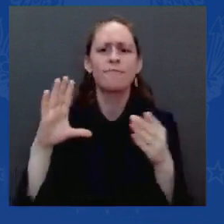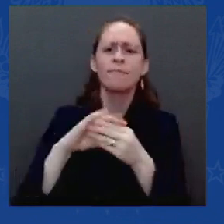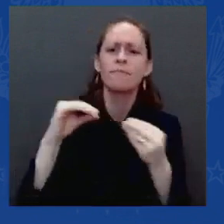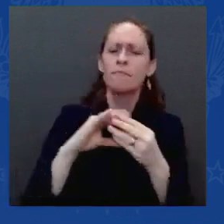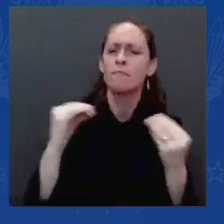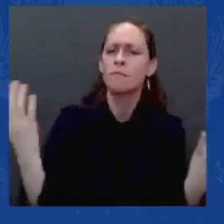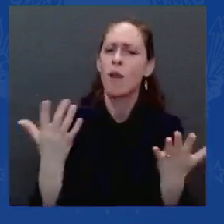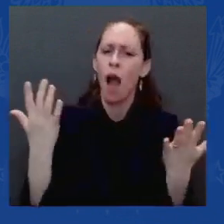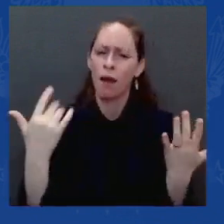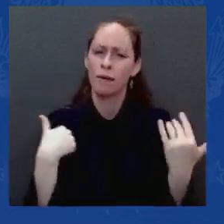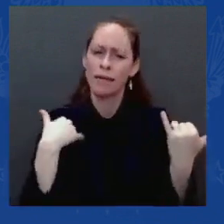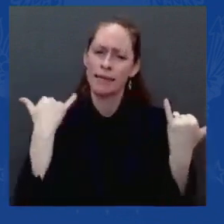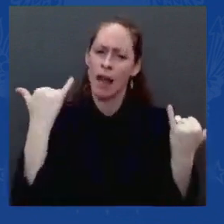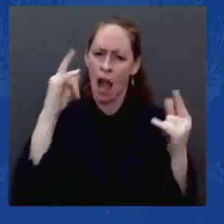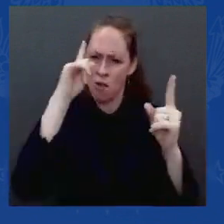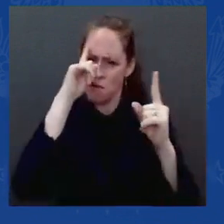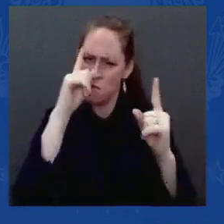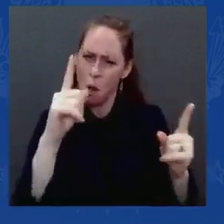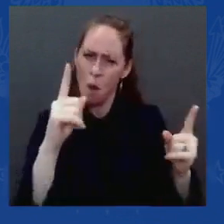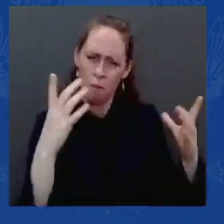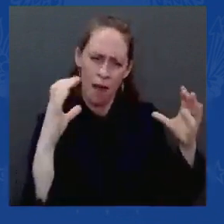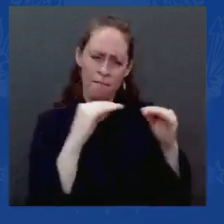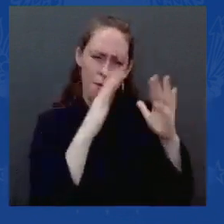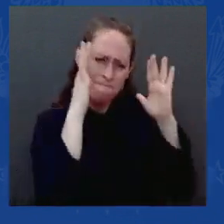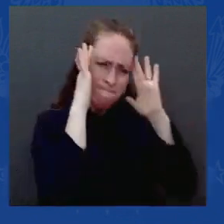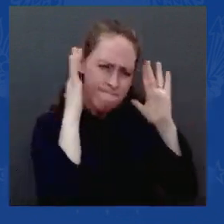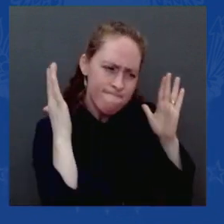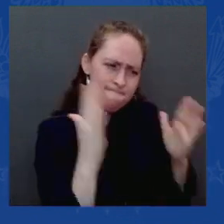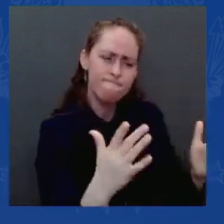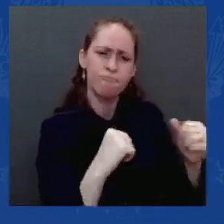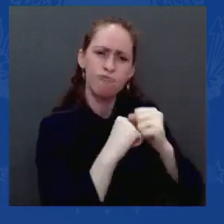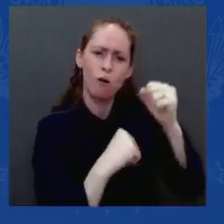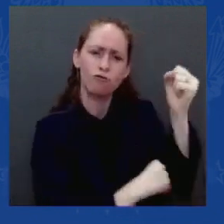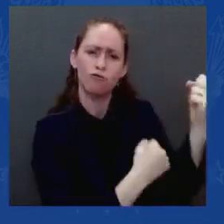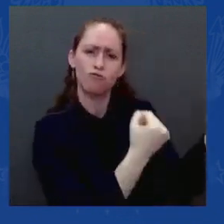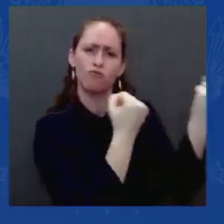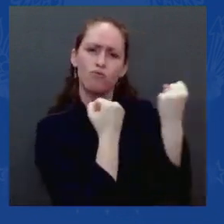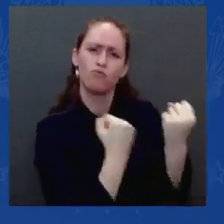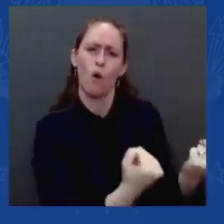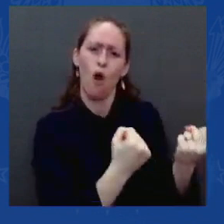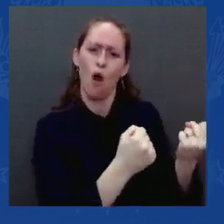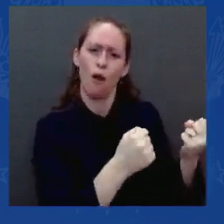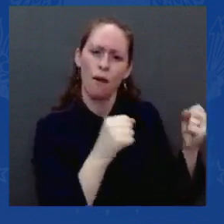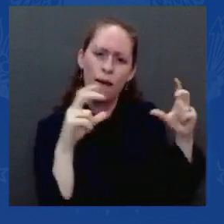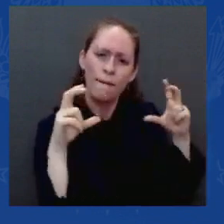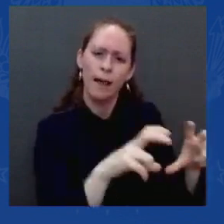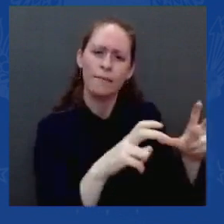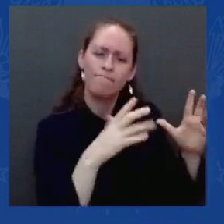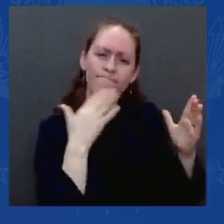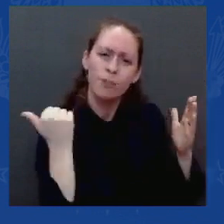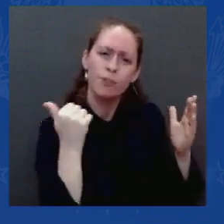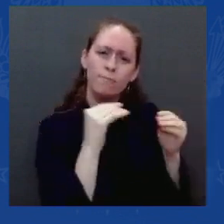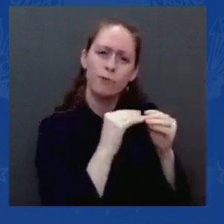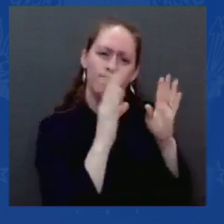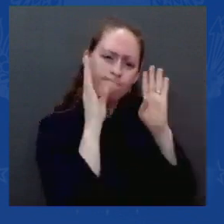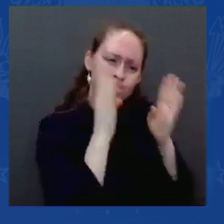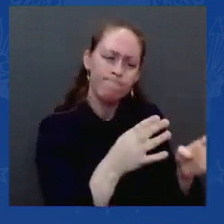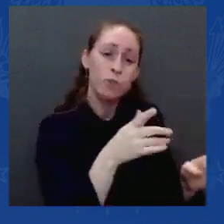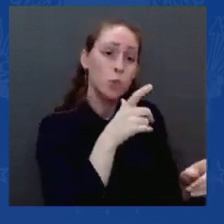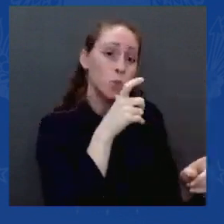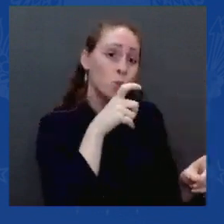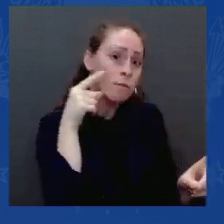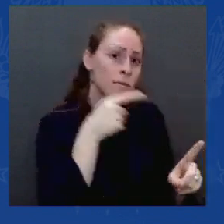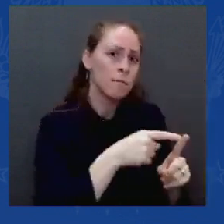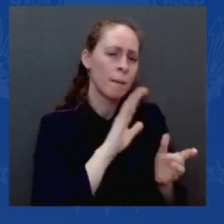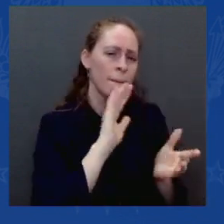It's time we began to build this country from the middle up and the bottom out so that we — I've never known when a wealthy person didn't